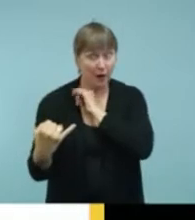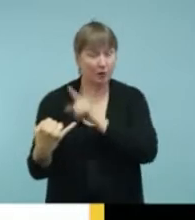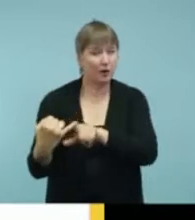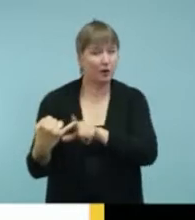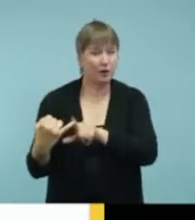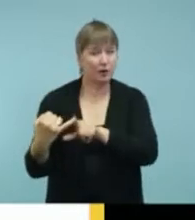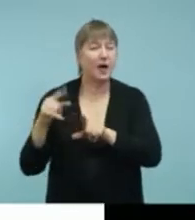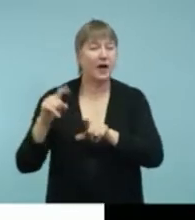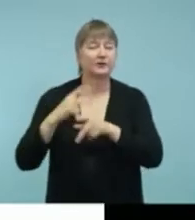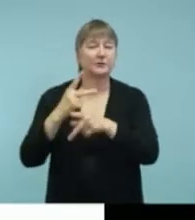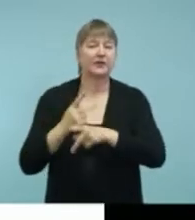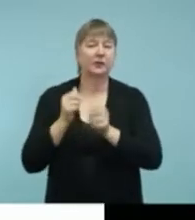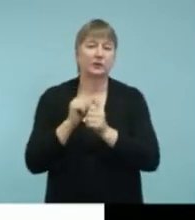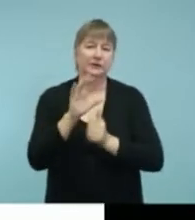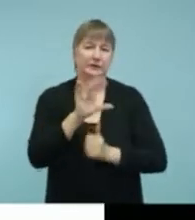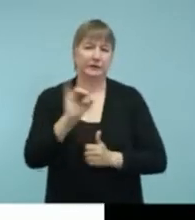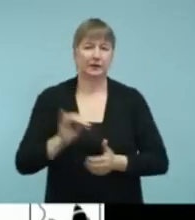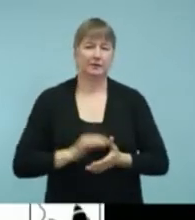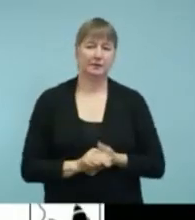next slide.